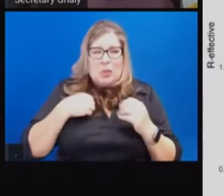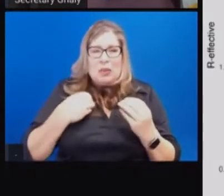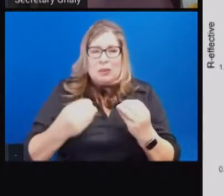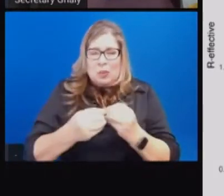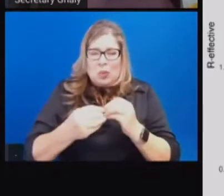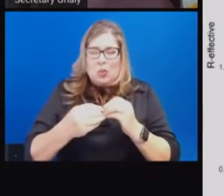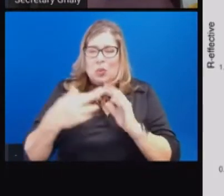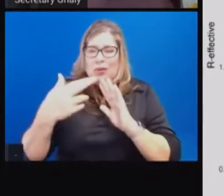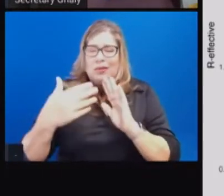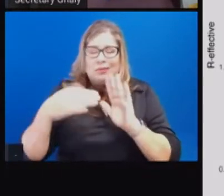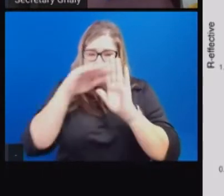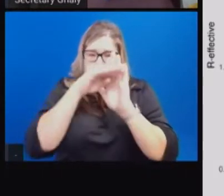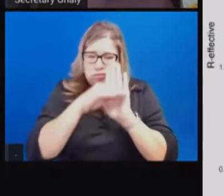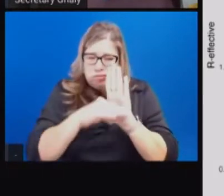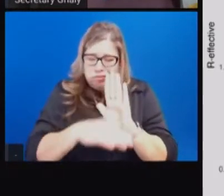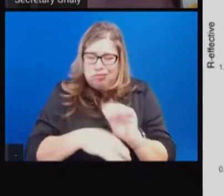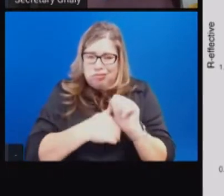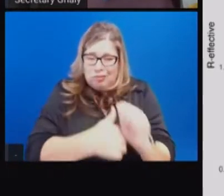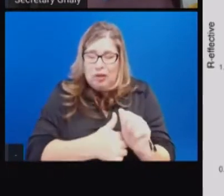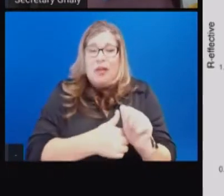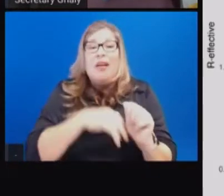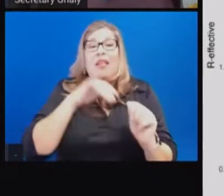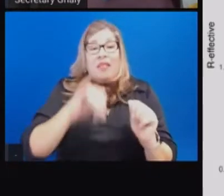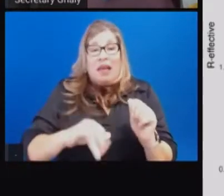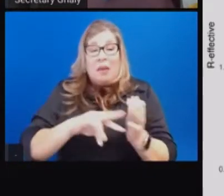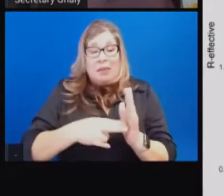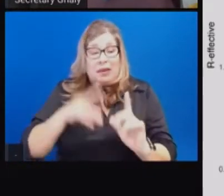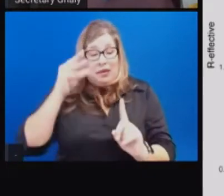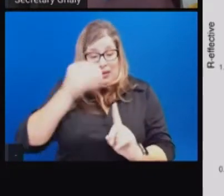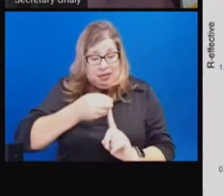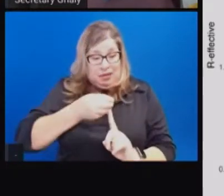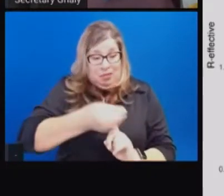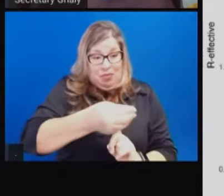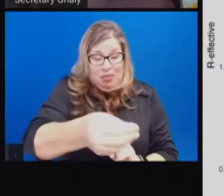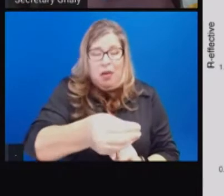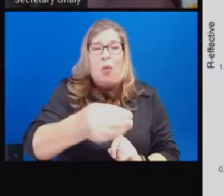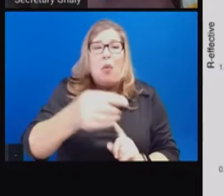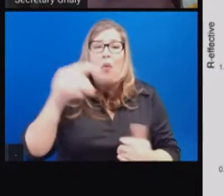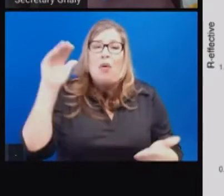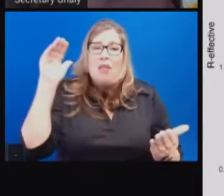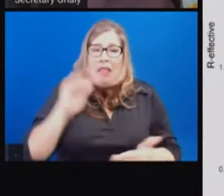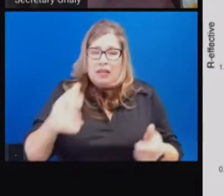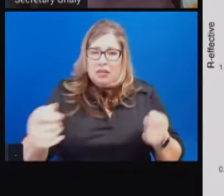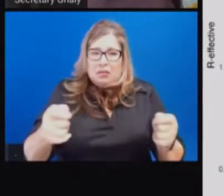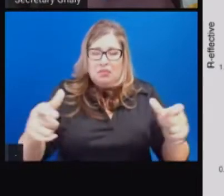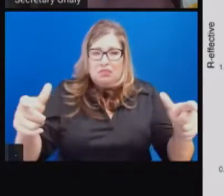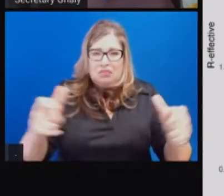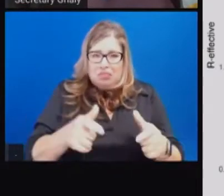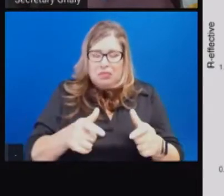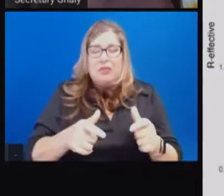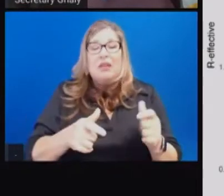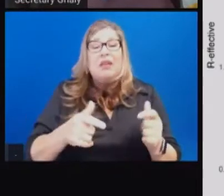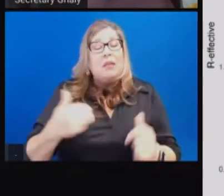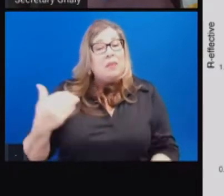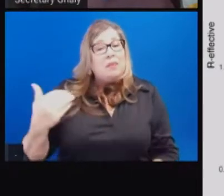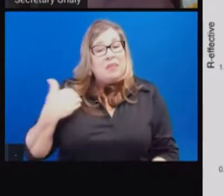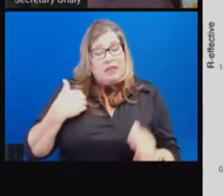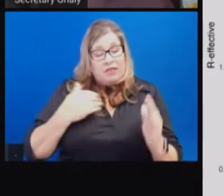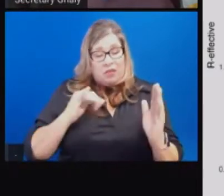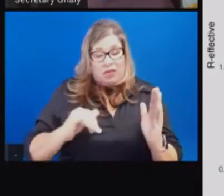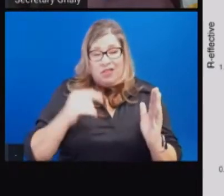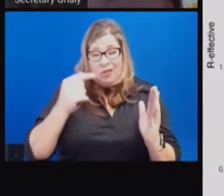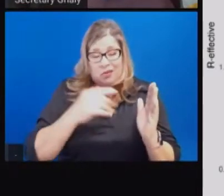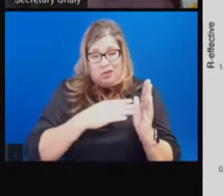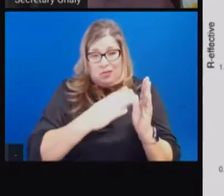decline in the R-effective. And then into that green space where we saw a period of time being